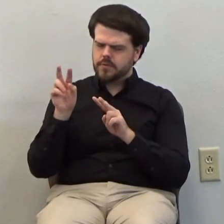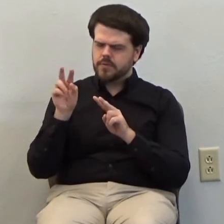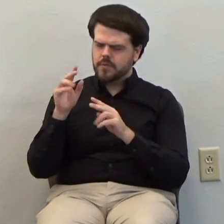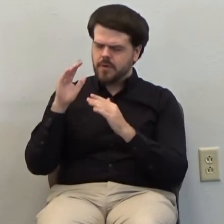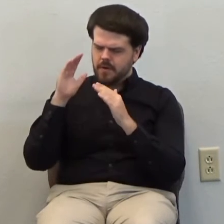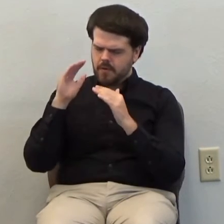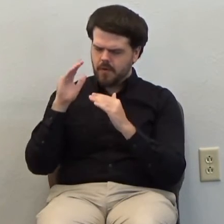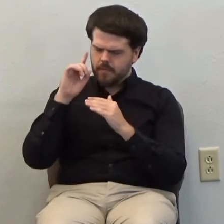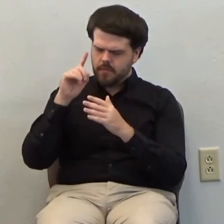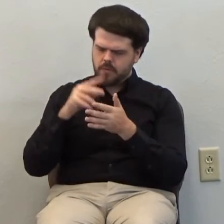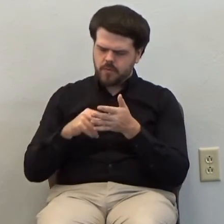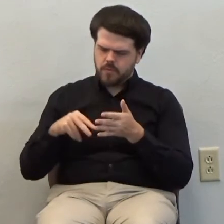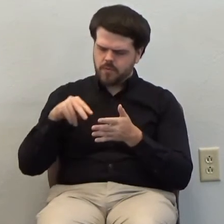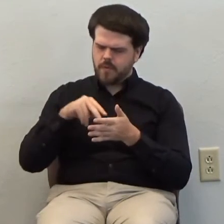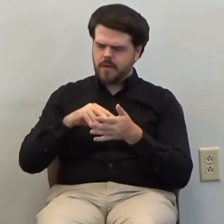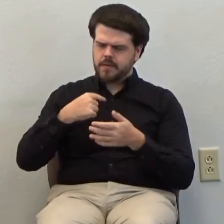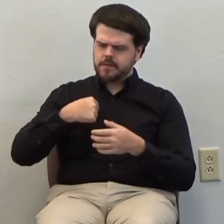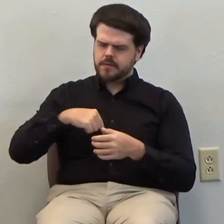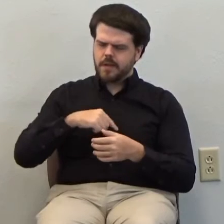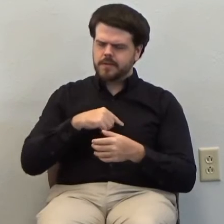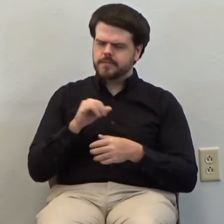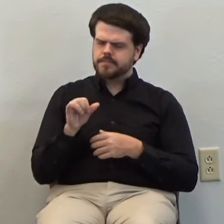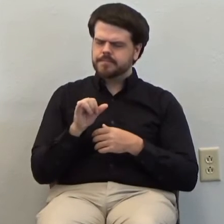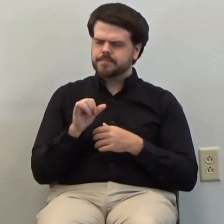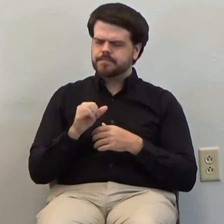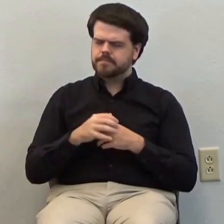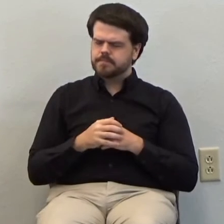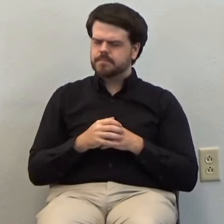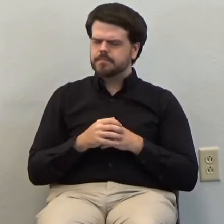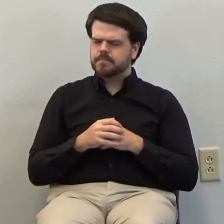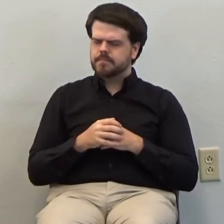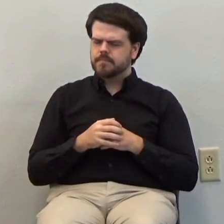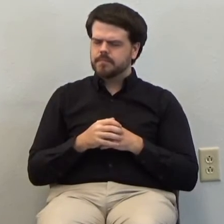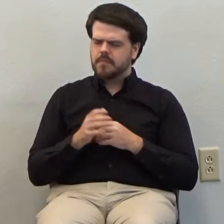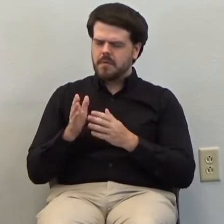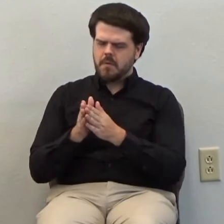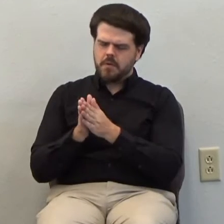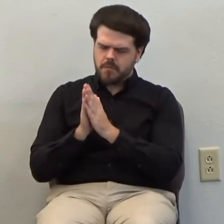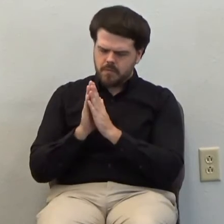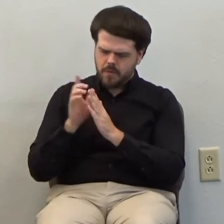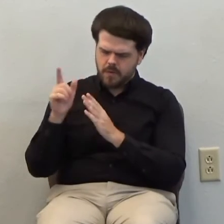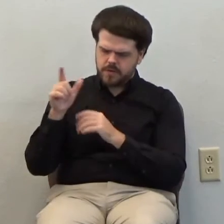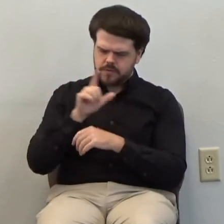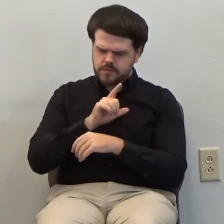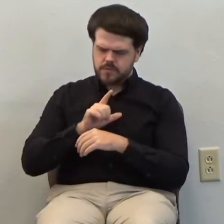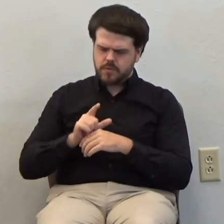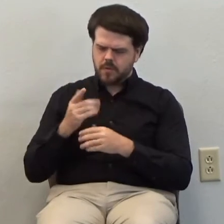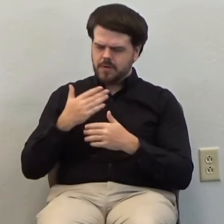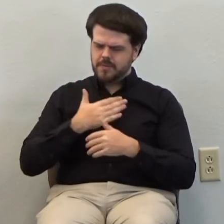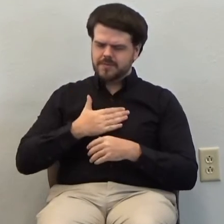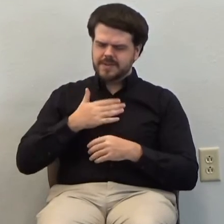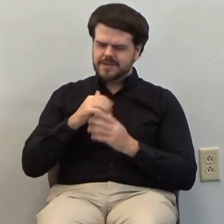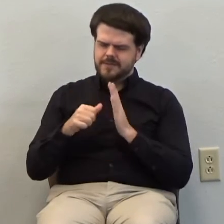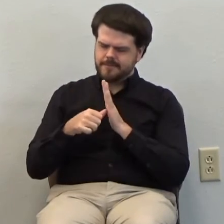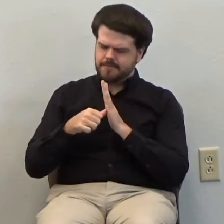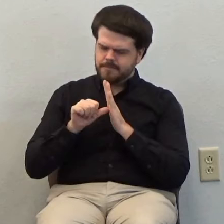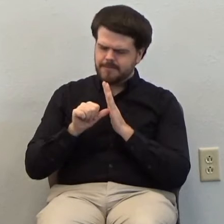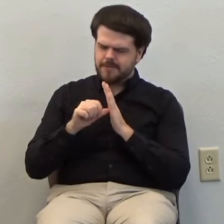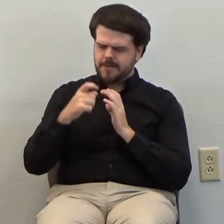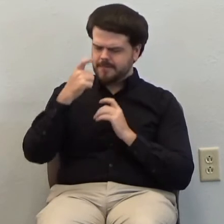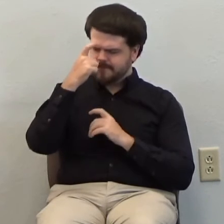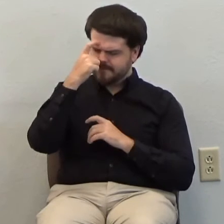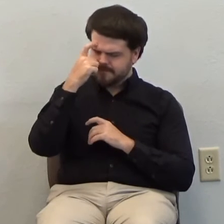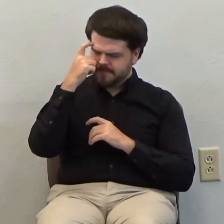we pray oh God that you would impress us with these truths that you would impress our children with these truths